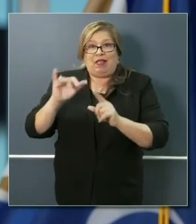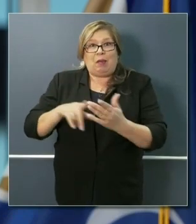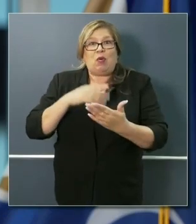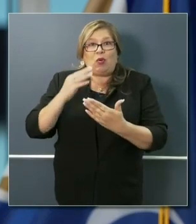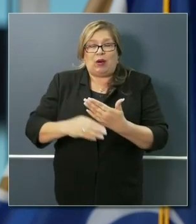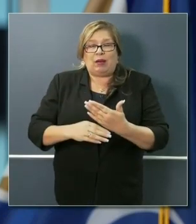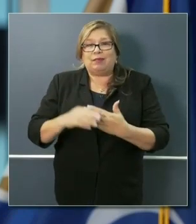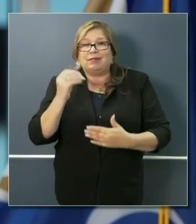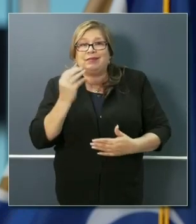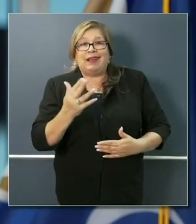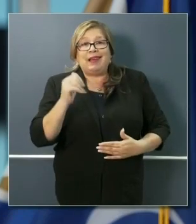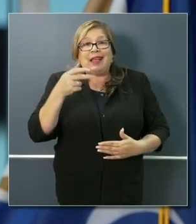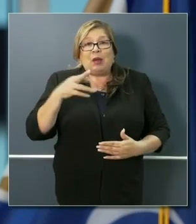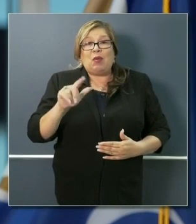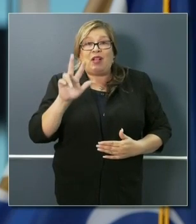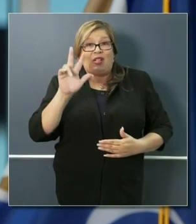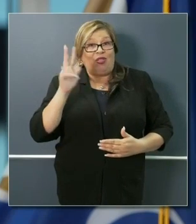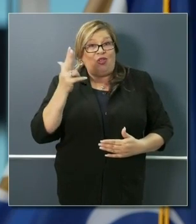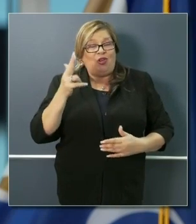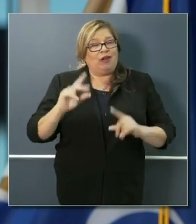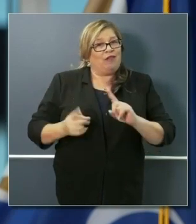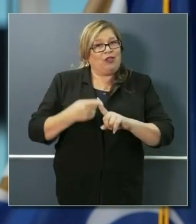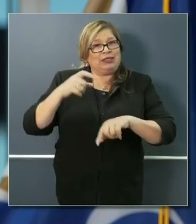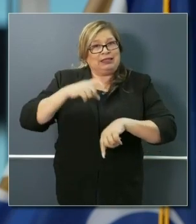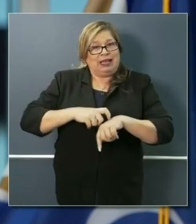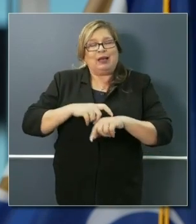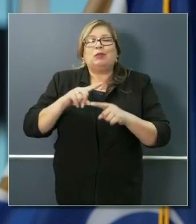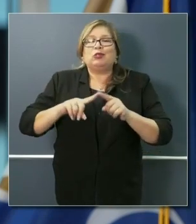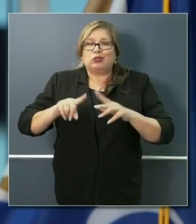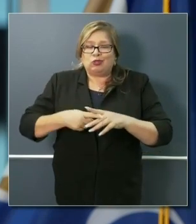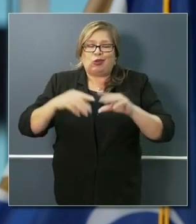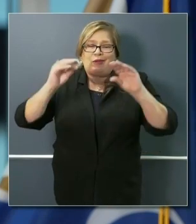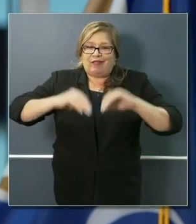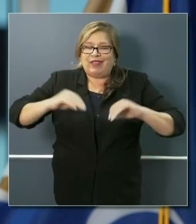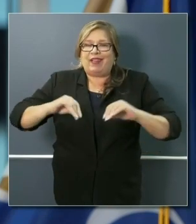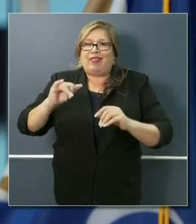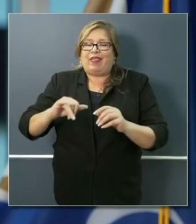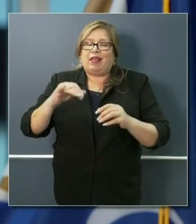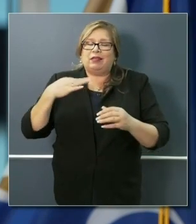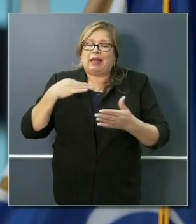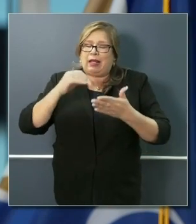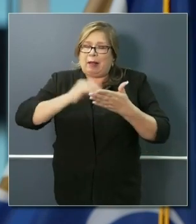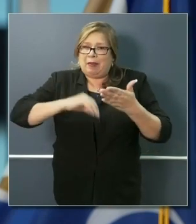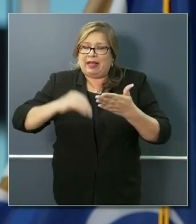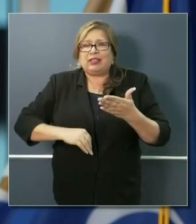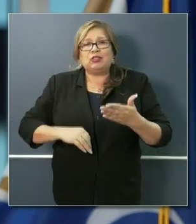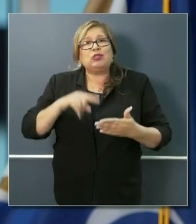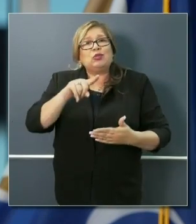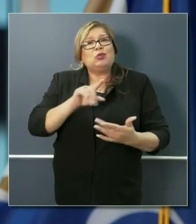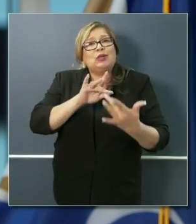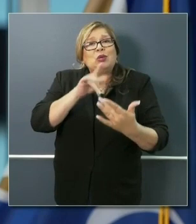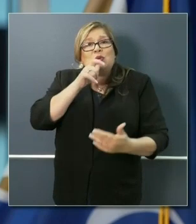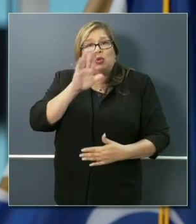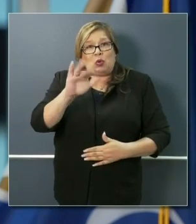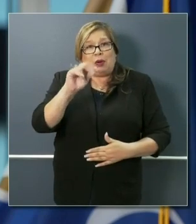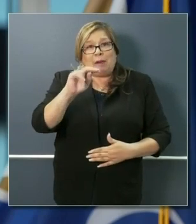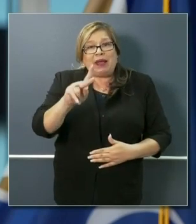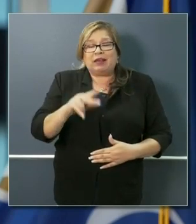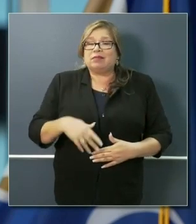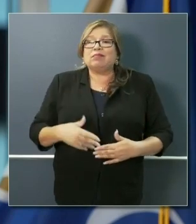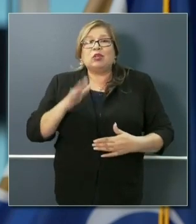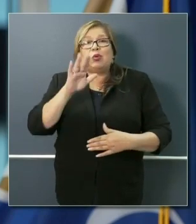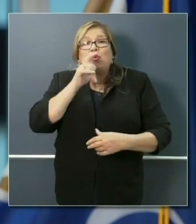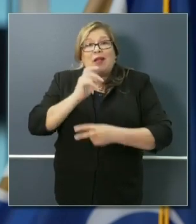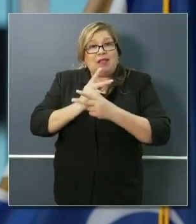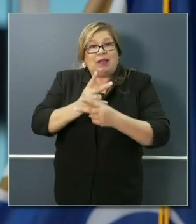Again, April 3rd is the first day to start drawing down those applications. So work with your bank, work with your lender, and if you